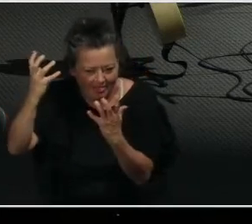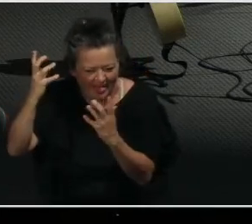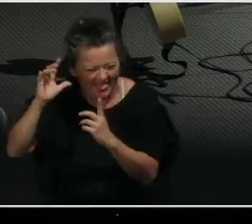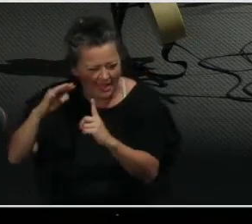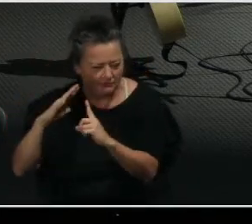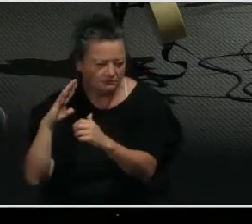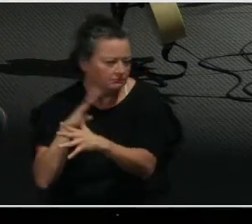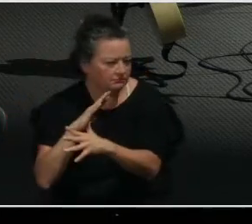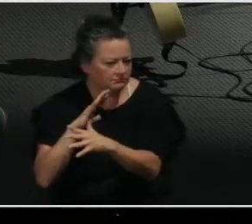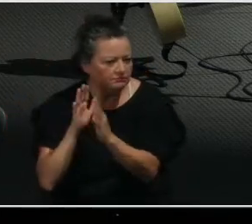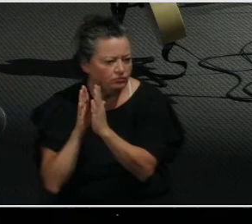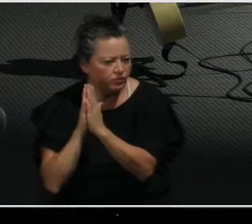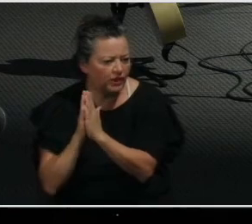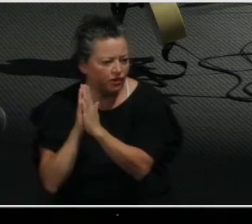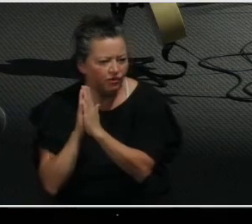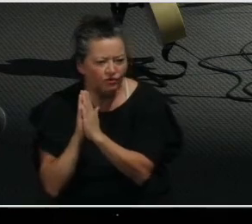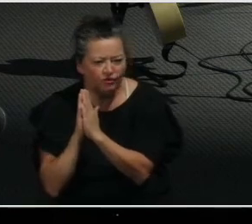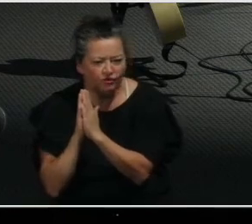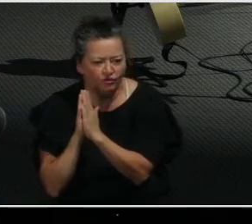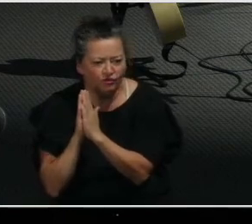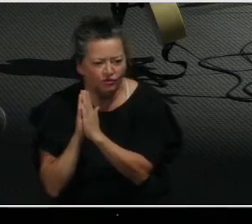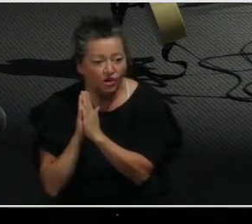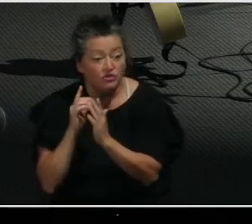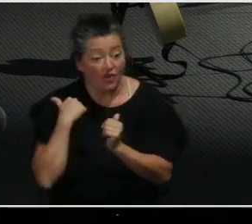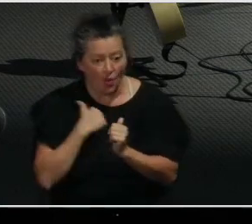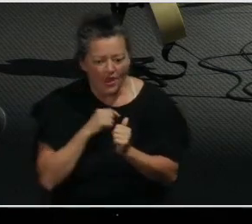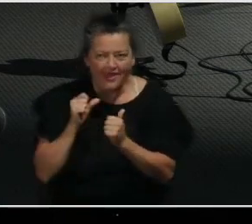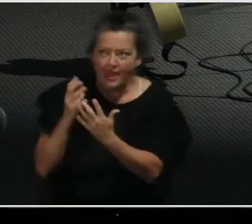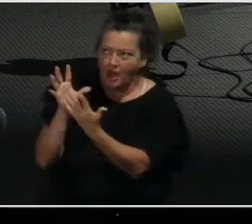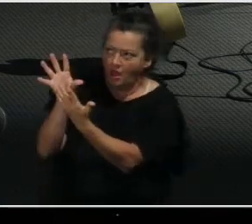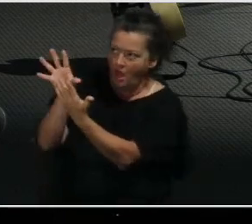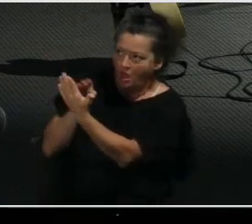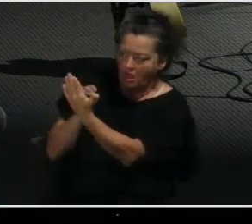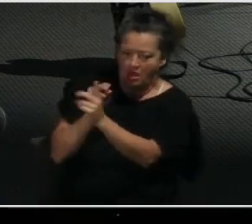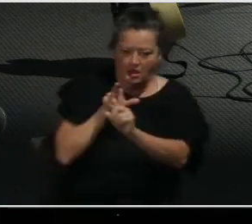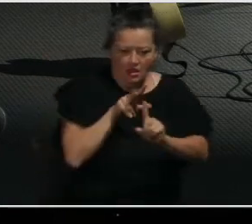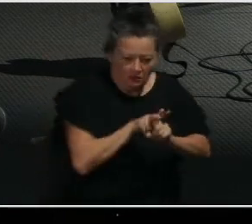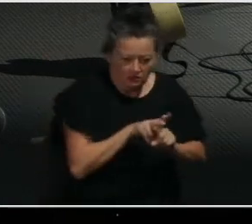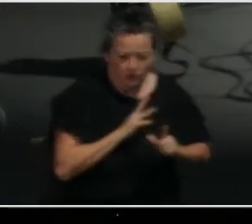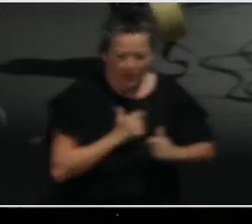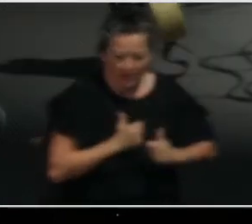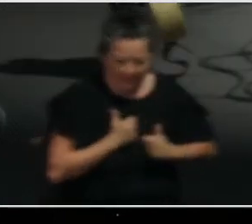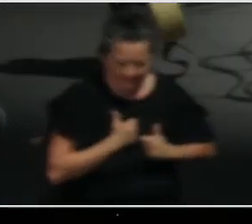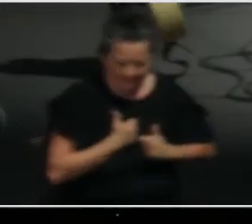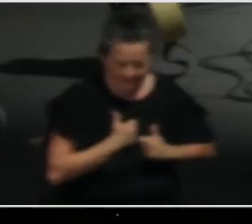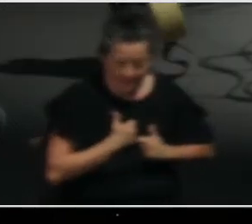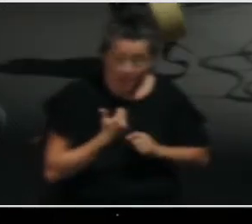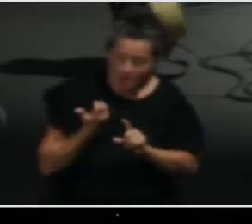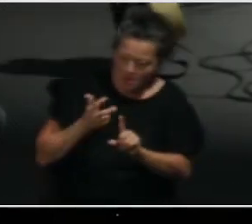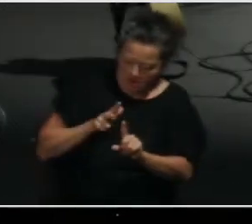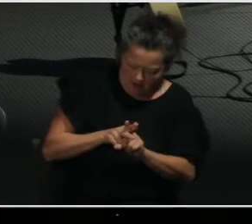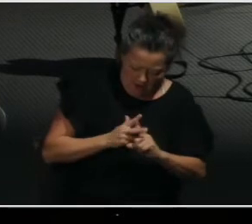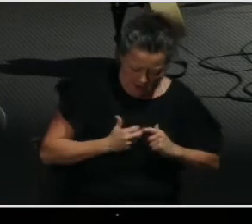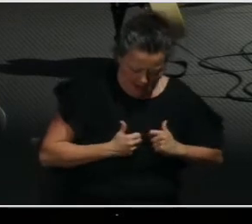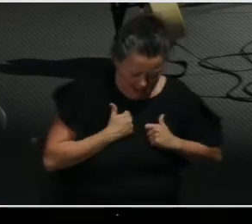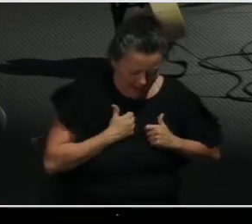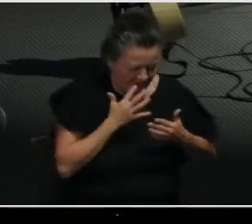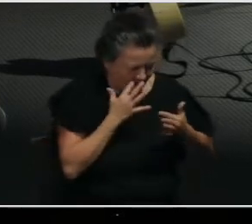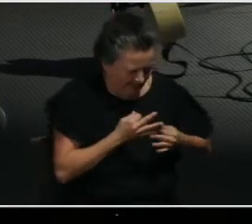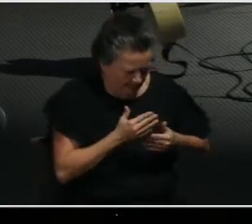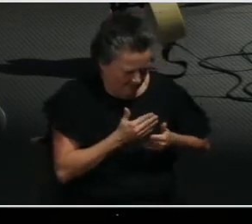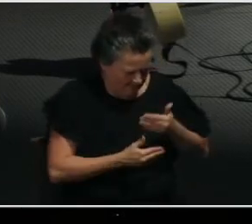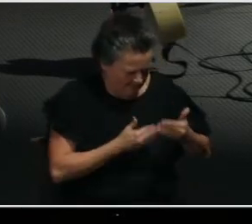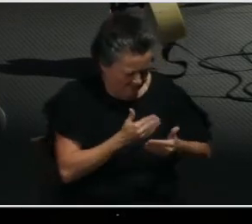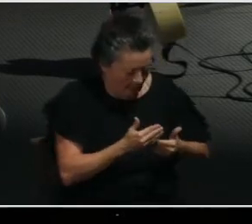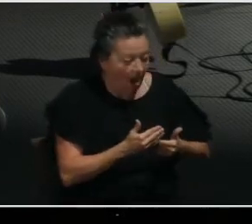around us. And this life change shows up as a life pleasing to God, which bears fruit in every good work, which